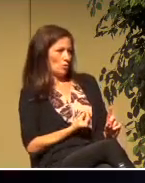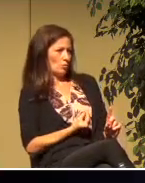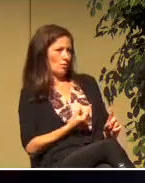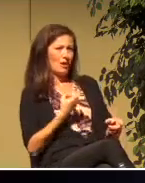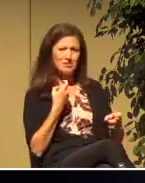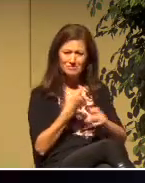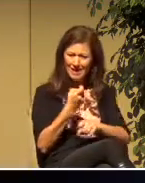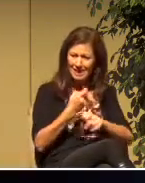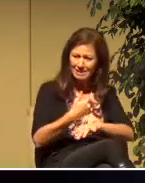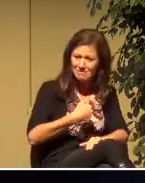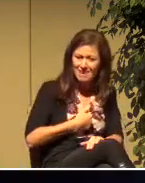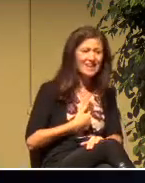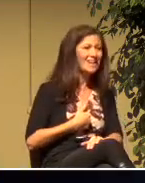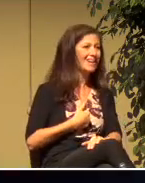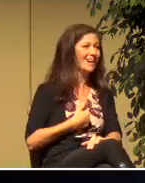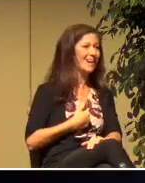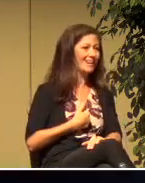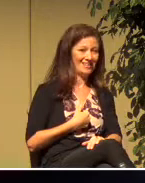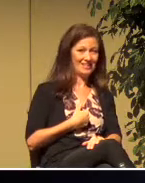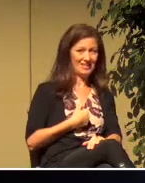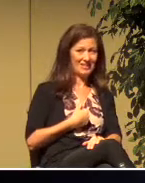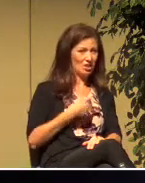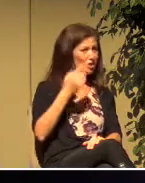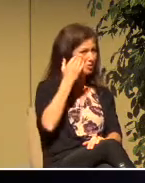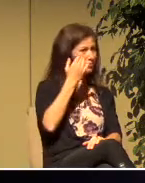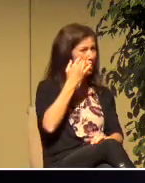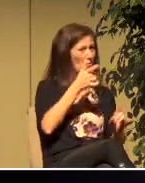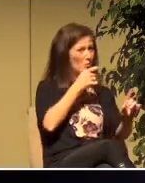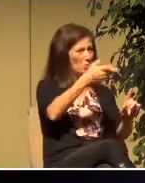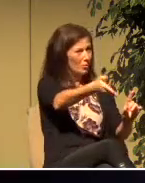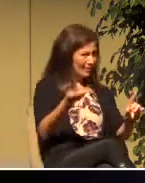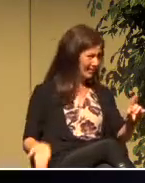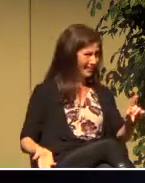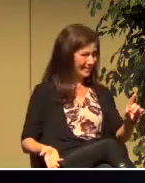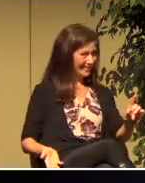kidding me? Do you know who this is?